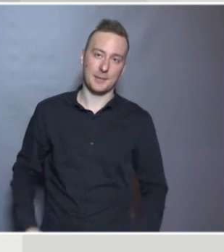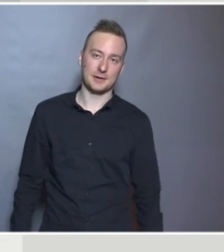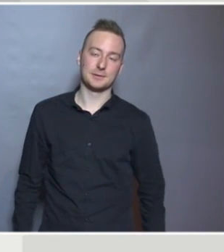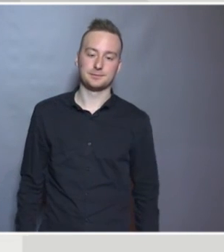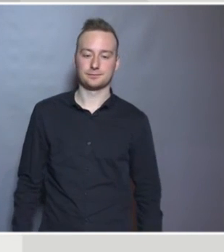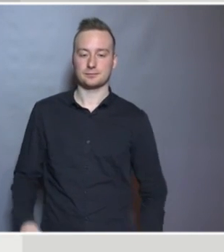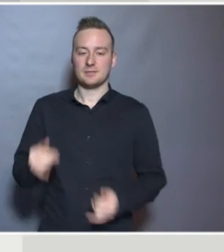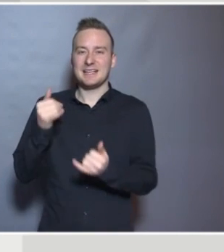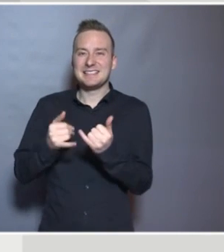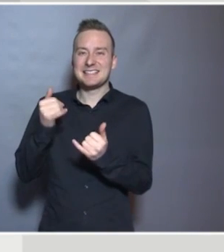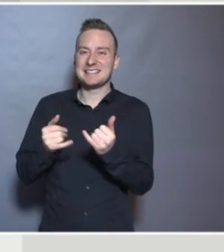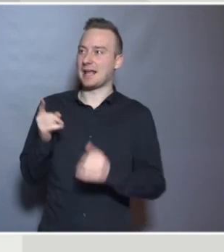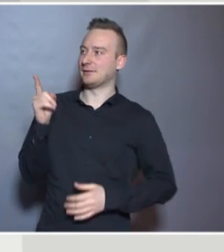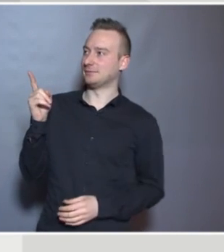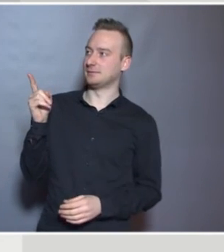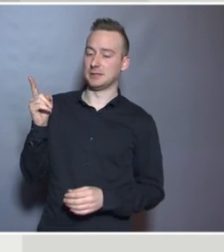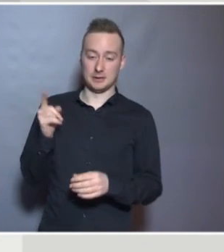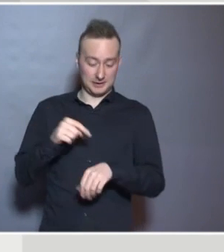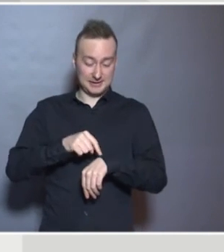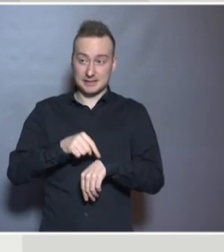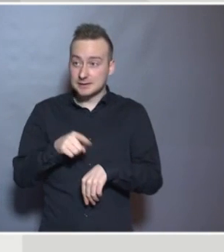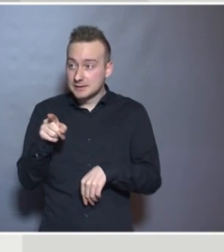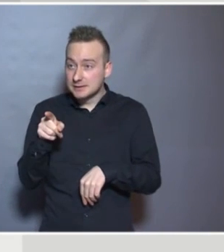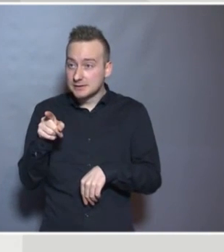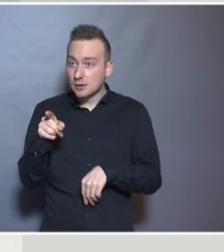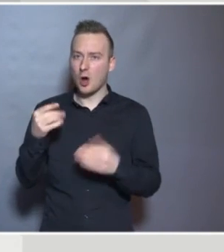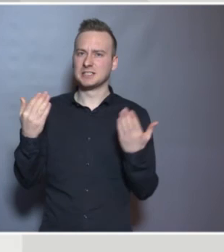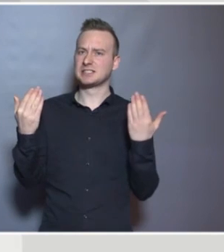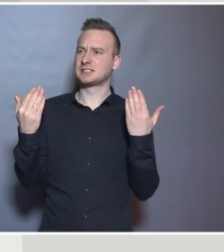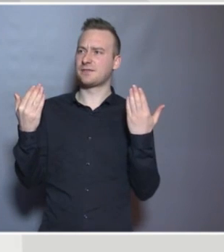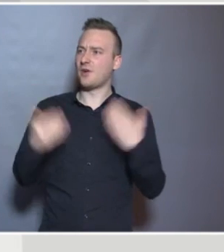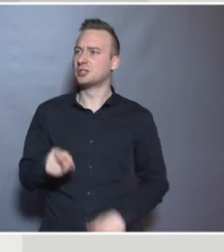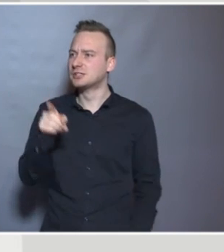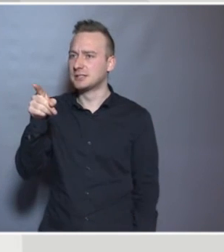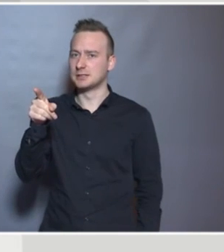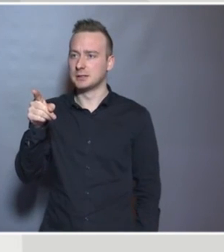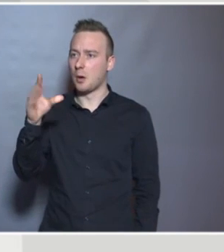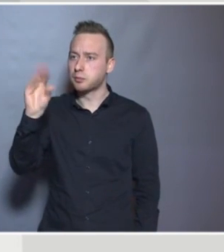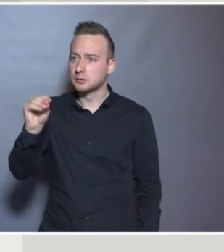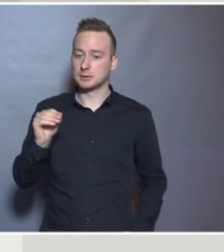My final slide. I think I'm out of time. Oh yes, the screen's gone black. I'm out of time. I'll talk quick.